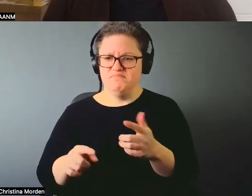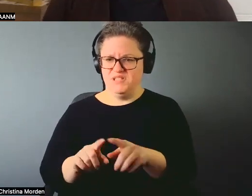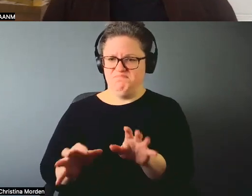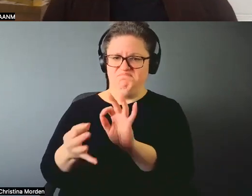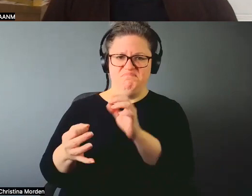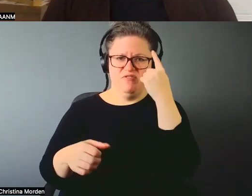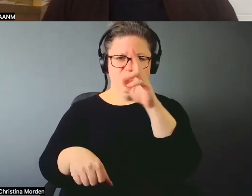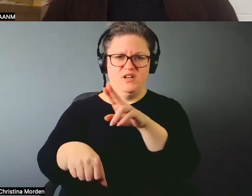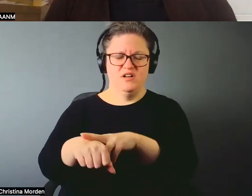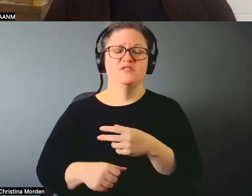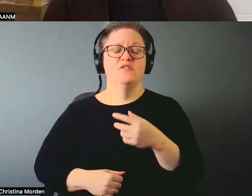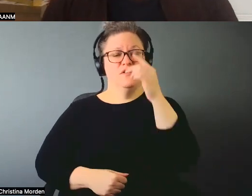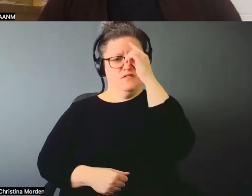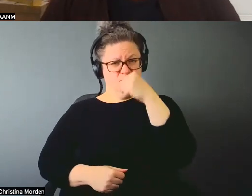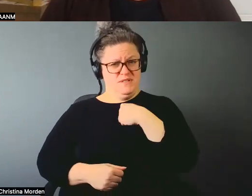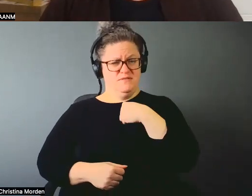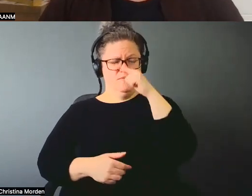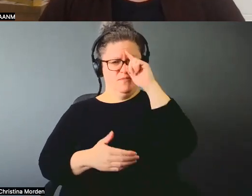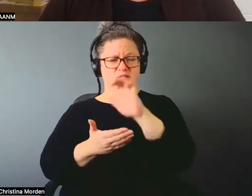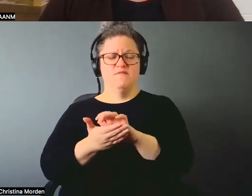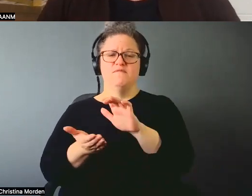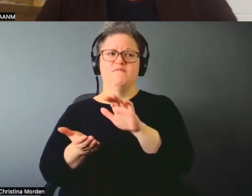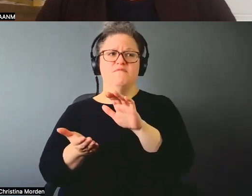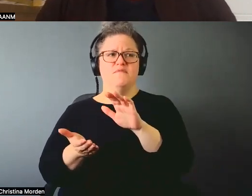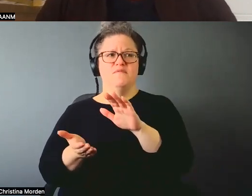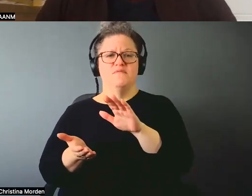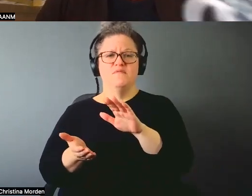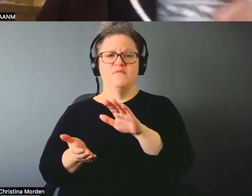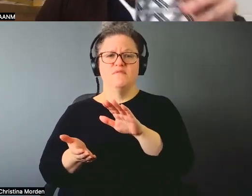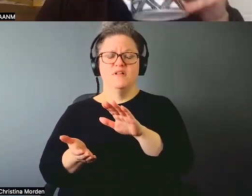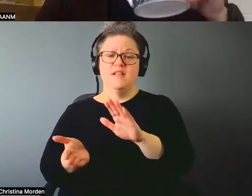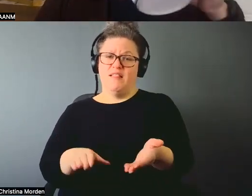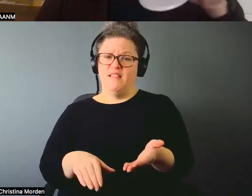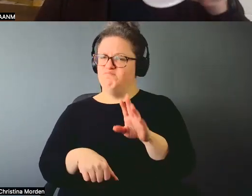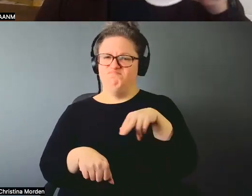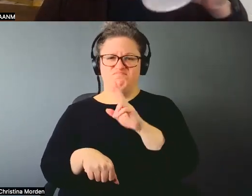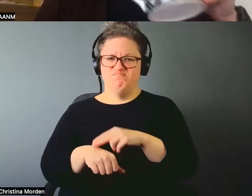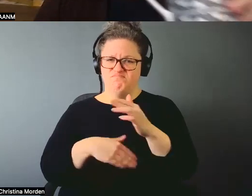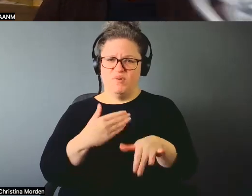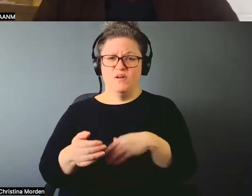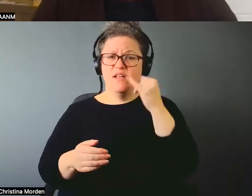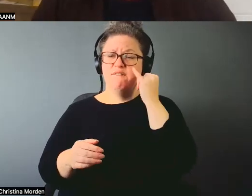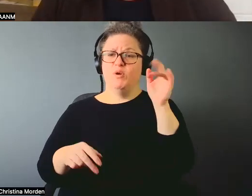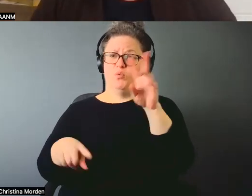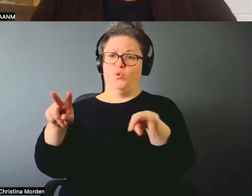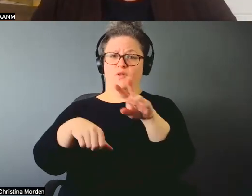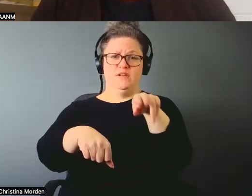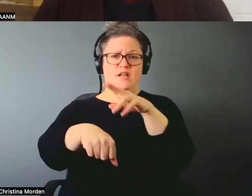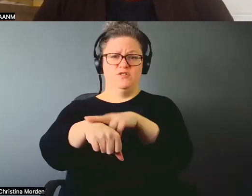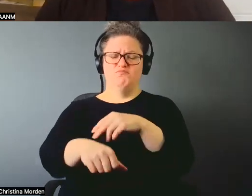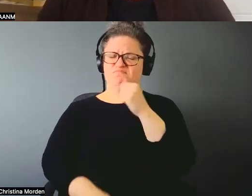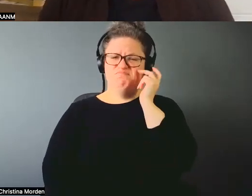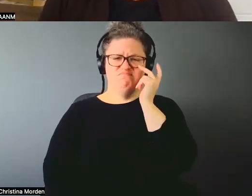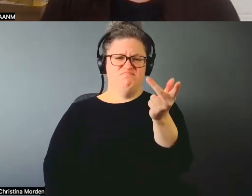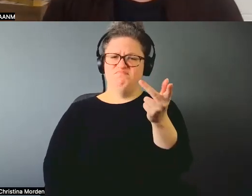such a natural process in that we only have to look around us in nature to see it all going on all the time, all